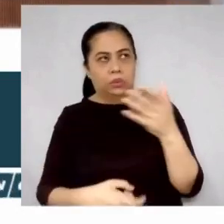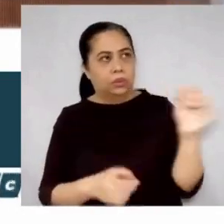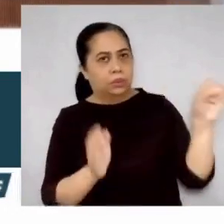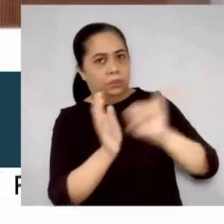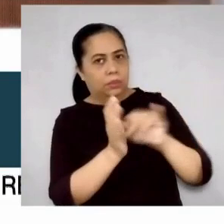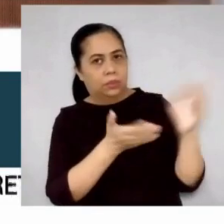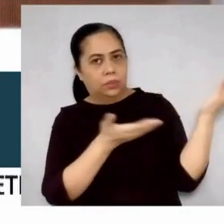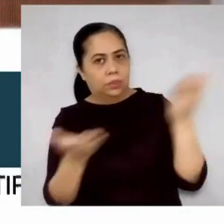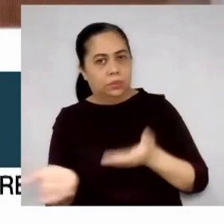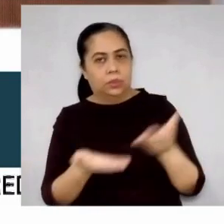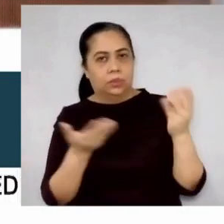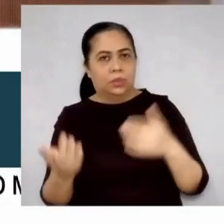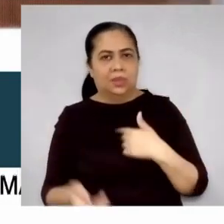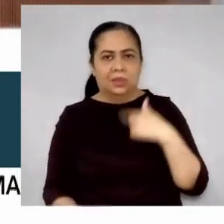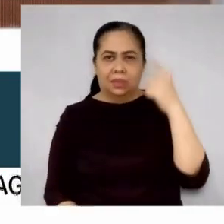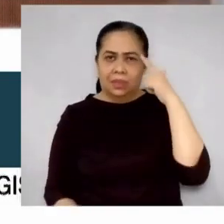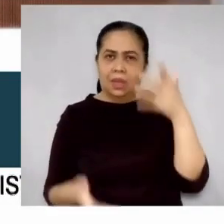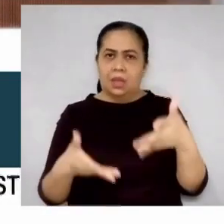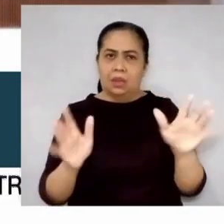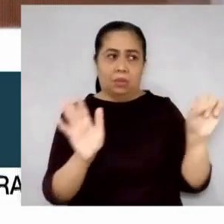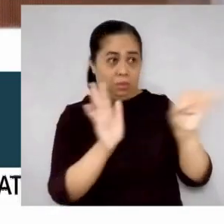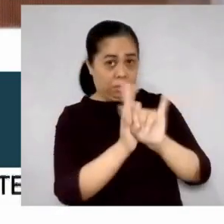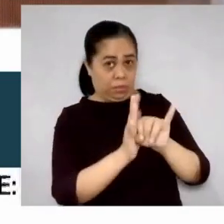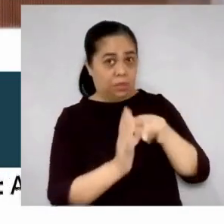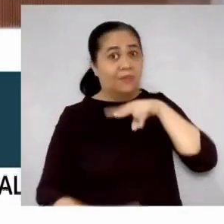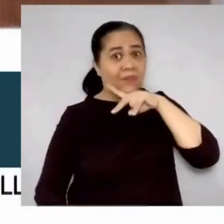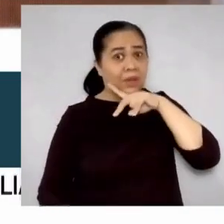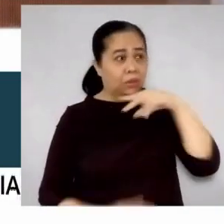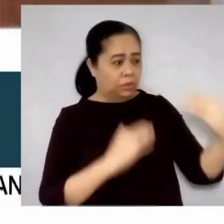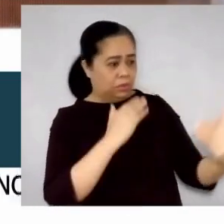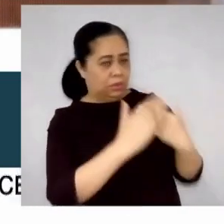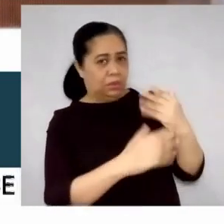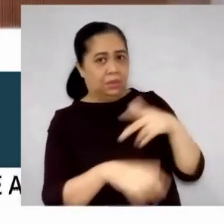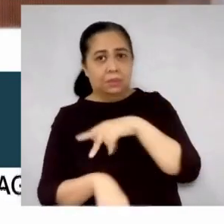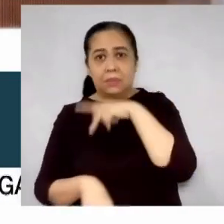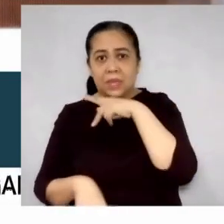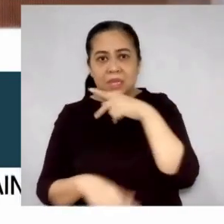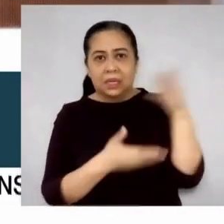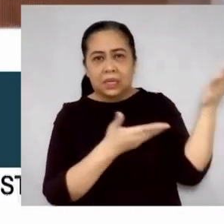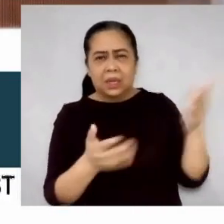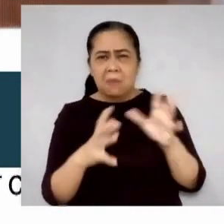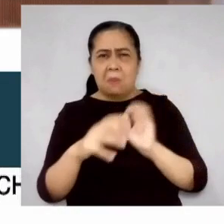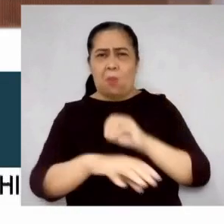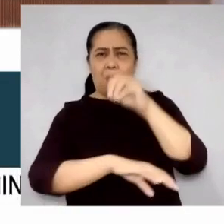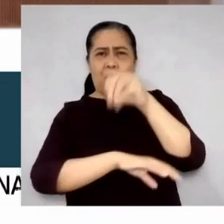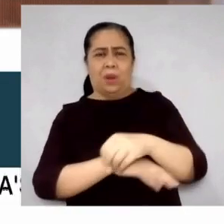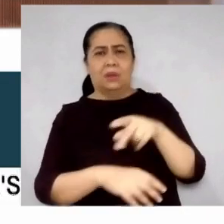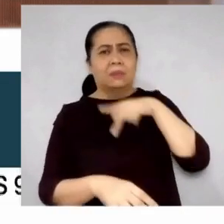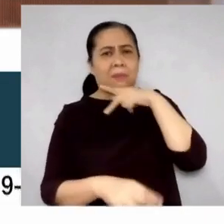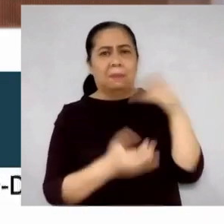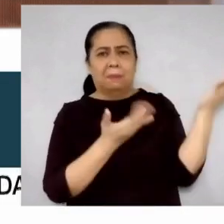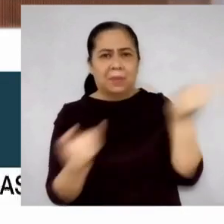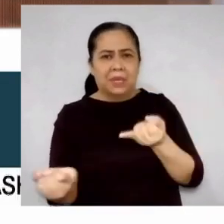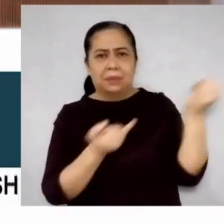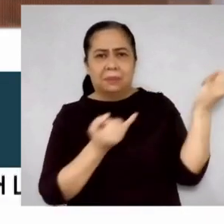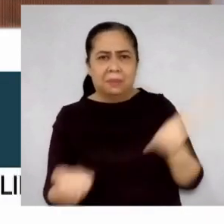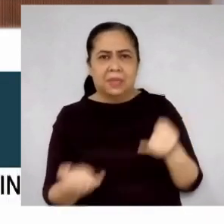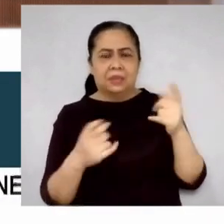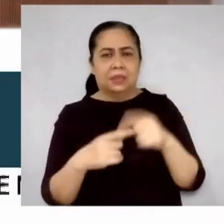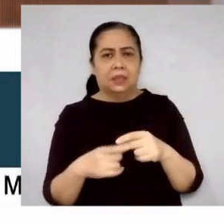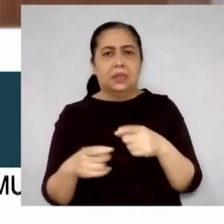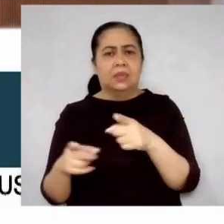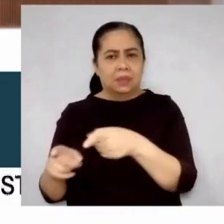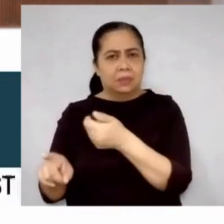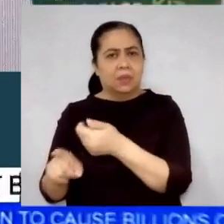It seems that we allowed an imported virus kill our local pigs by letting too much imported pork finish off what is left of